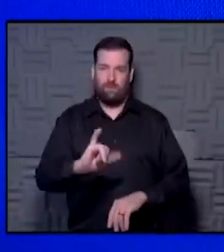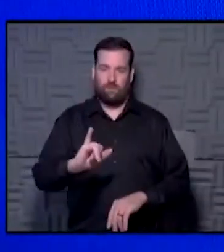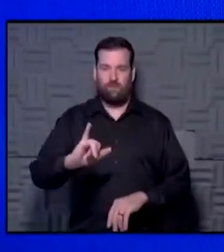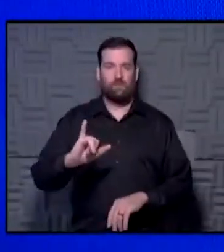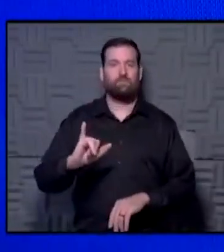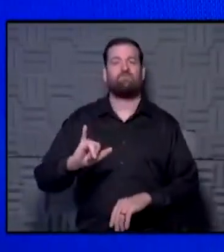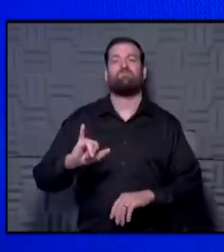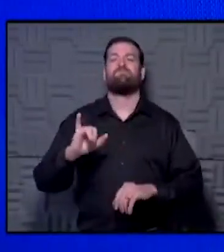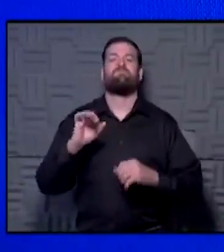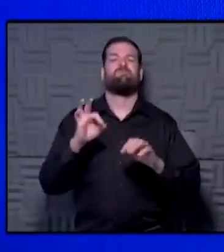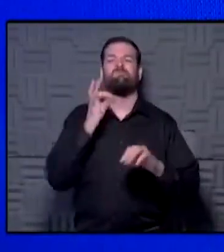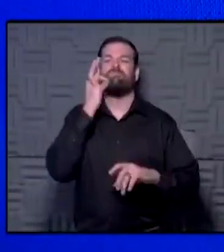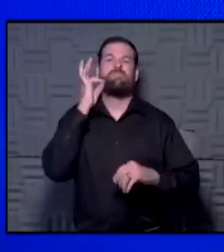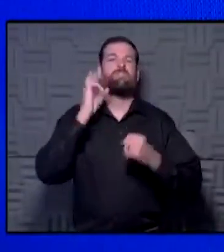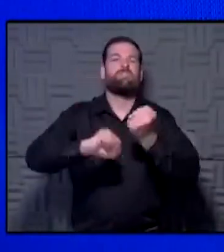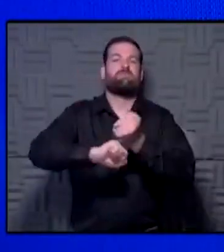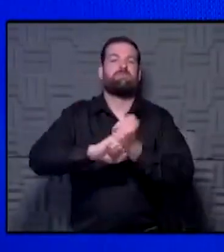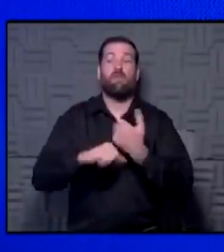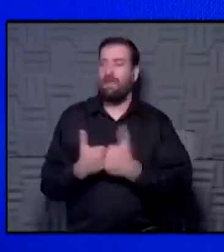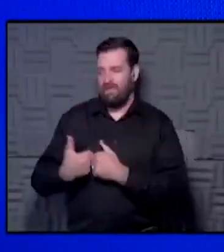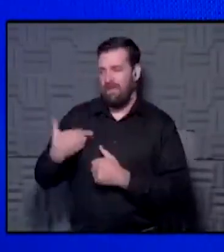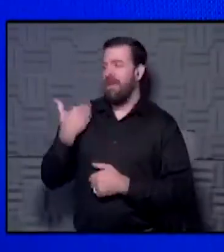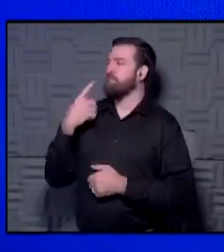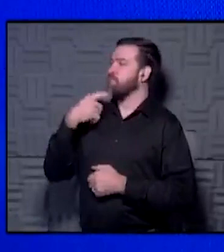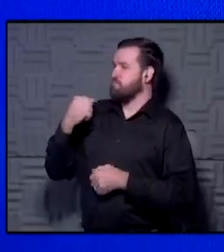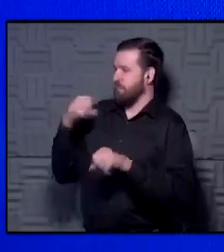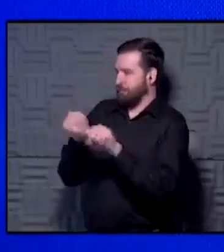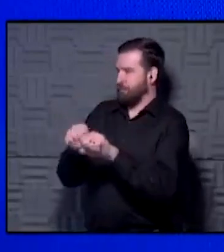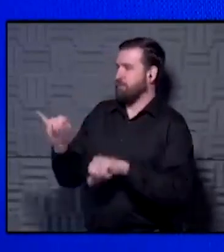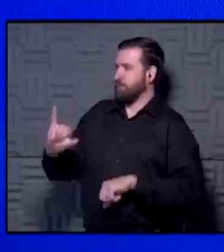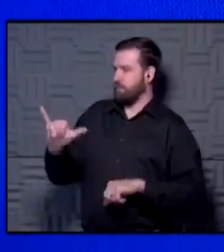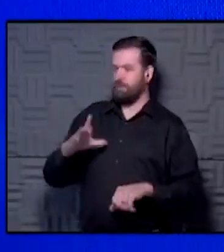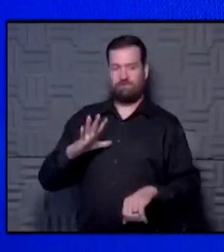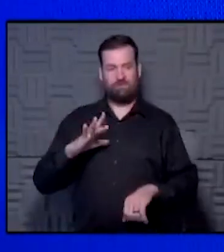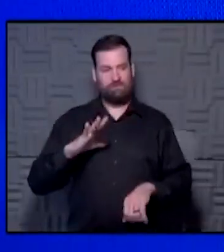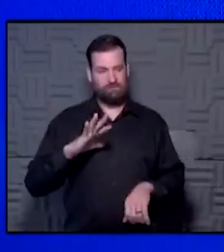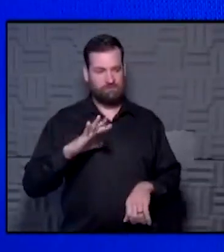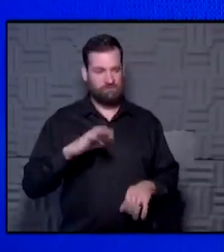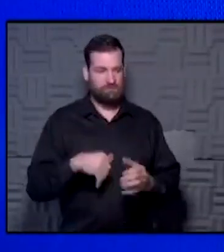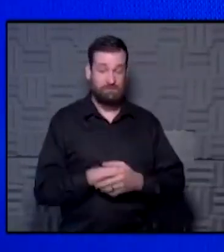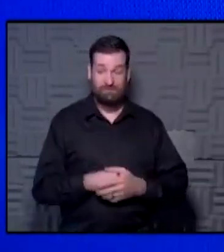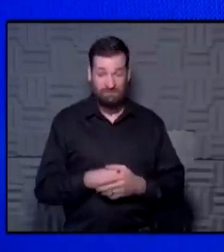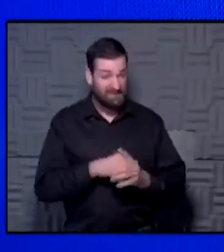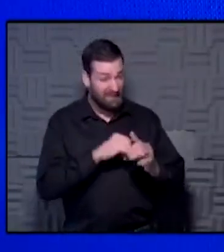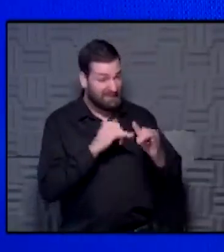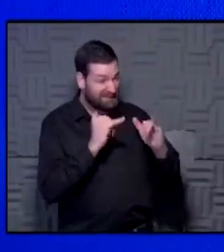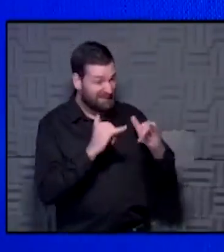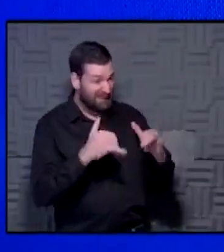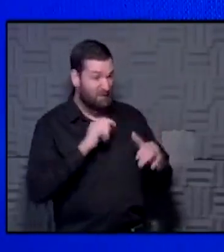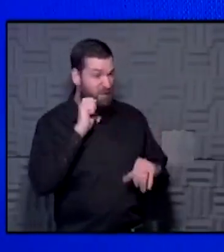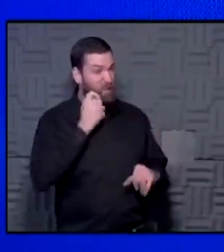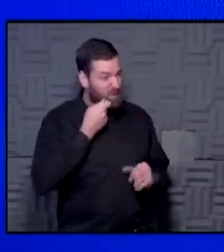game, that game day look. So awesome. have red shoes, too. Oh, look. I don't know if they're as cool as my red tennis runners.